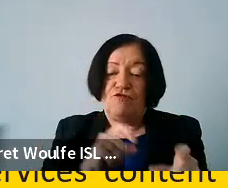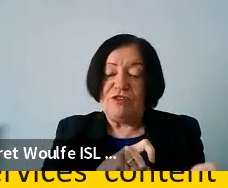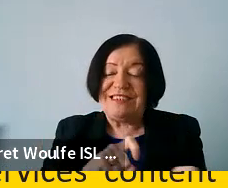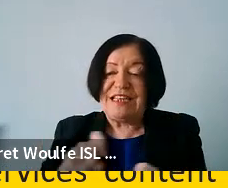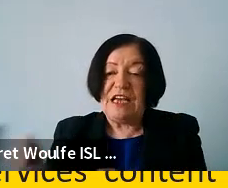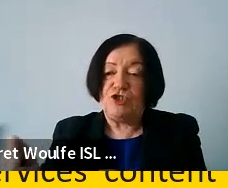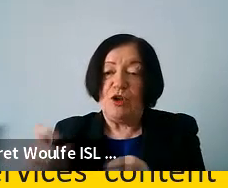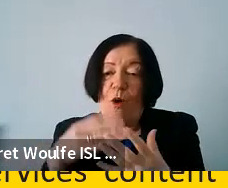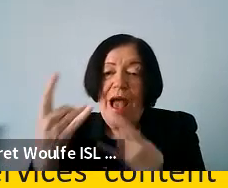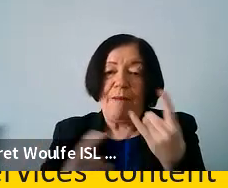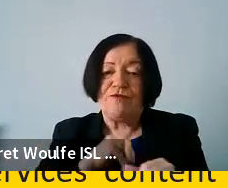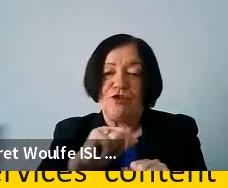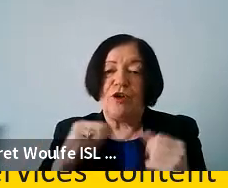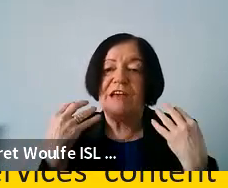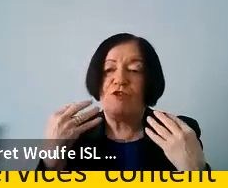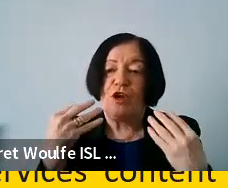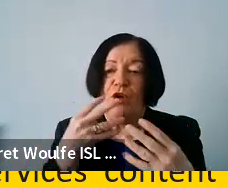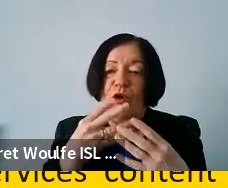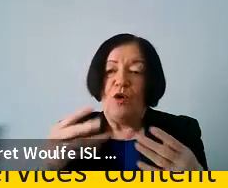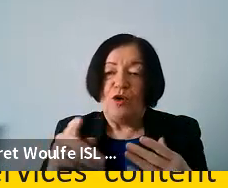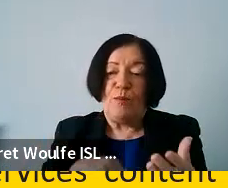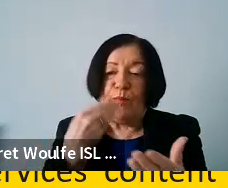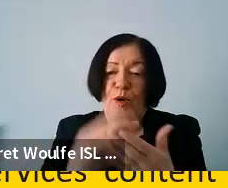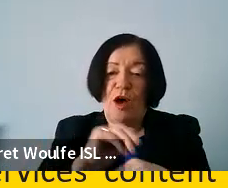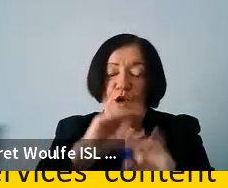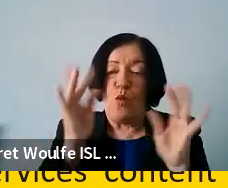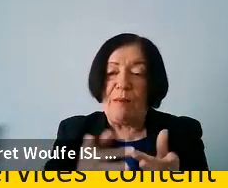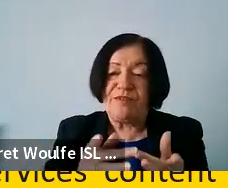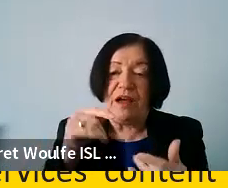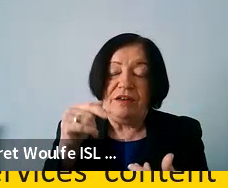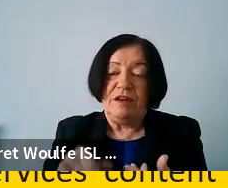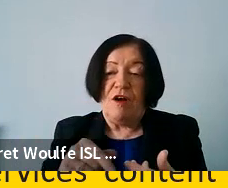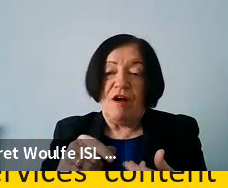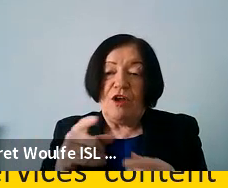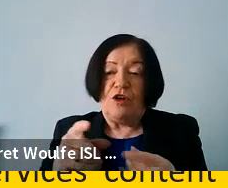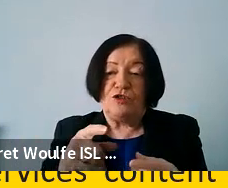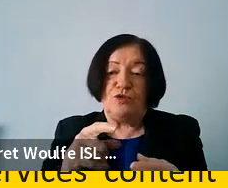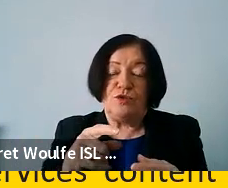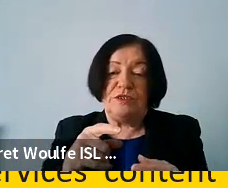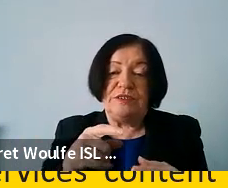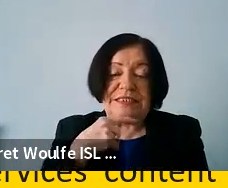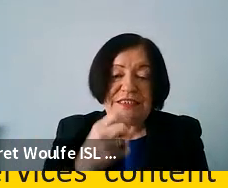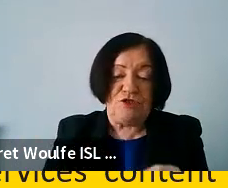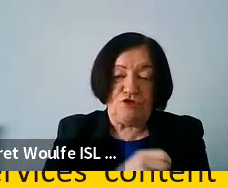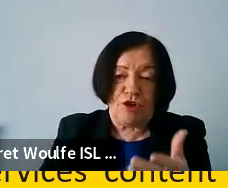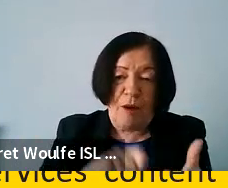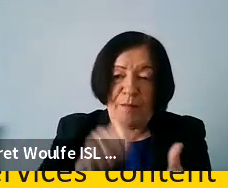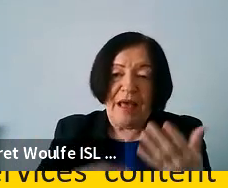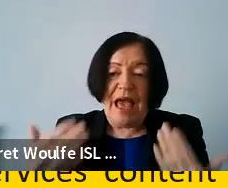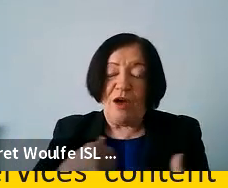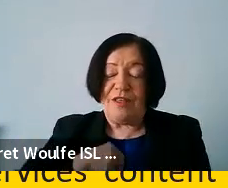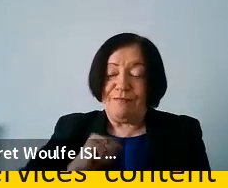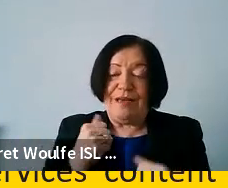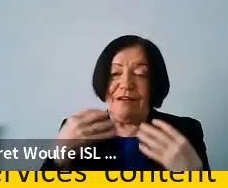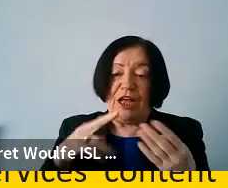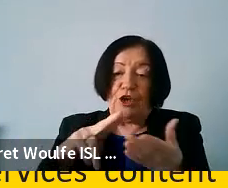what happens to your data when you actually put it on a website or you're doing e-shopping? How do they retain this data and